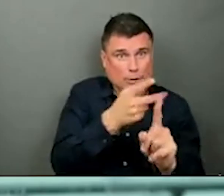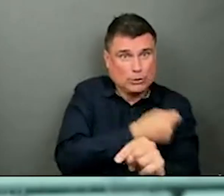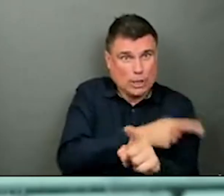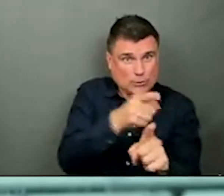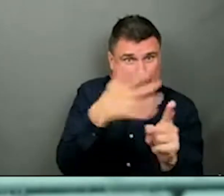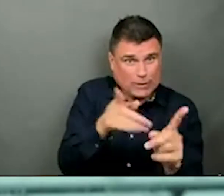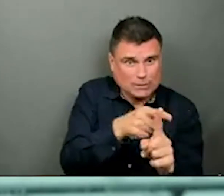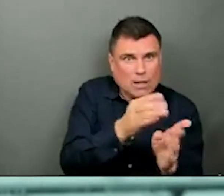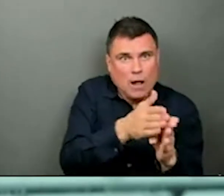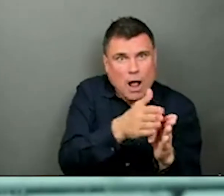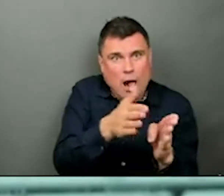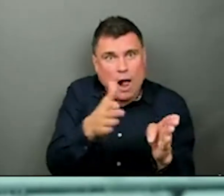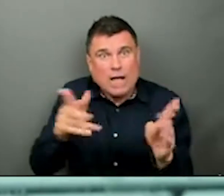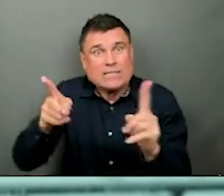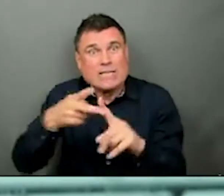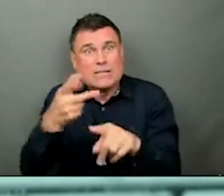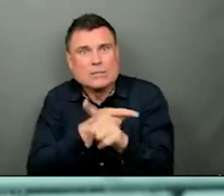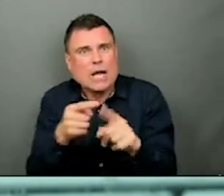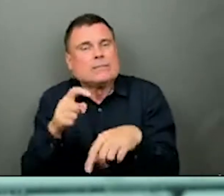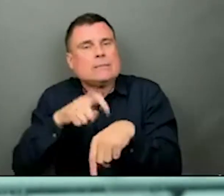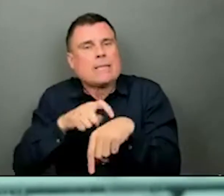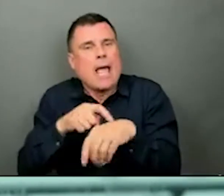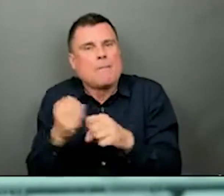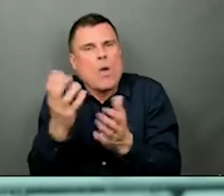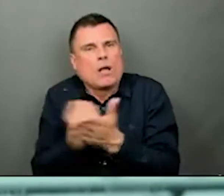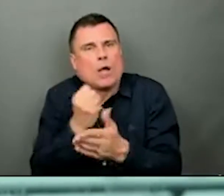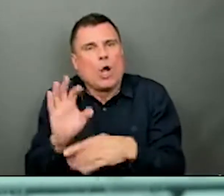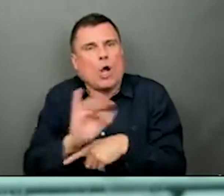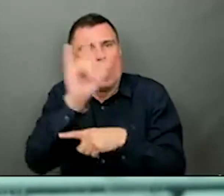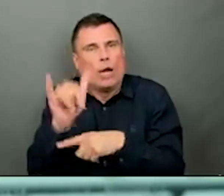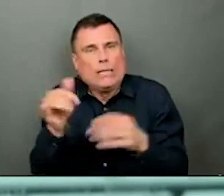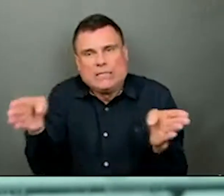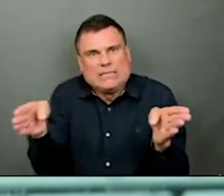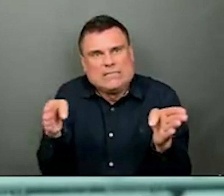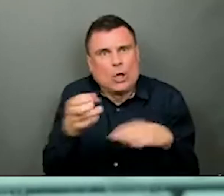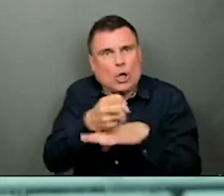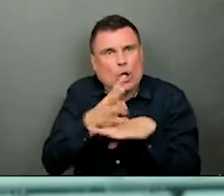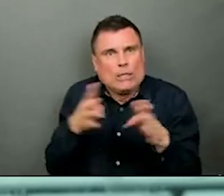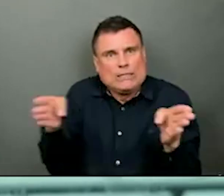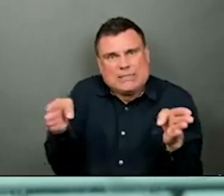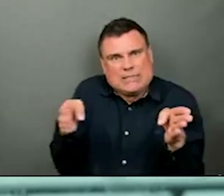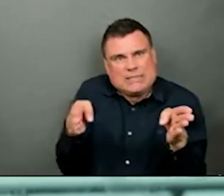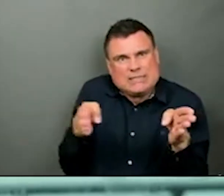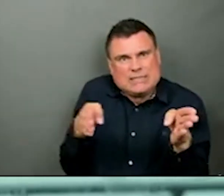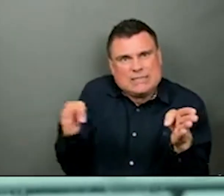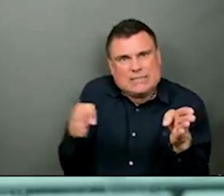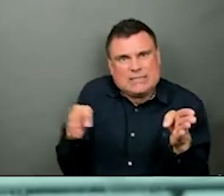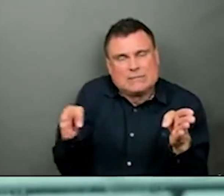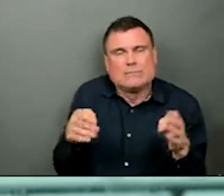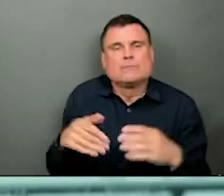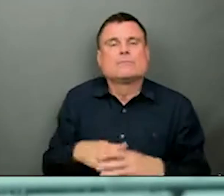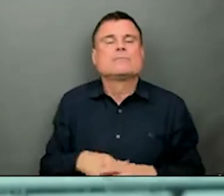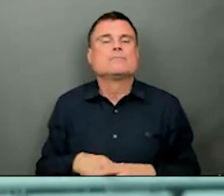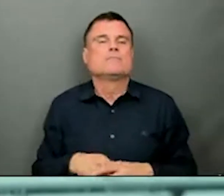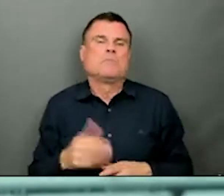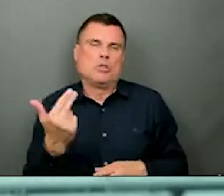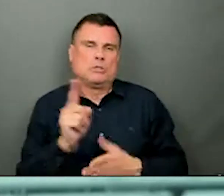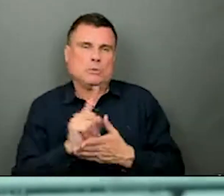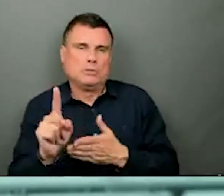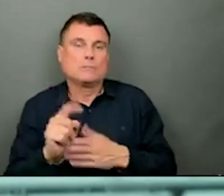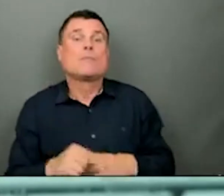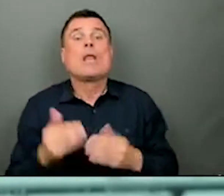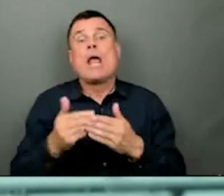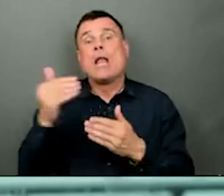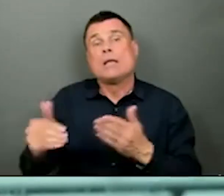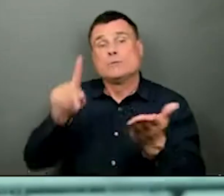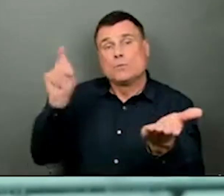Dr Henry, hoping to get an update on whether there's any news that we will be receiving more AstraZeneca, if there's any improved timeline on